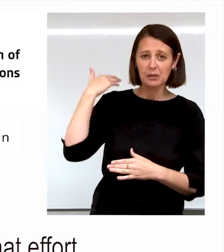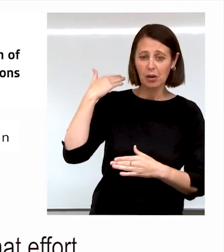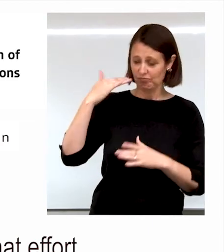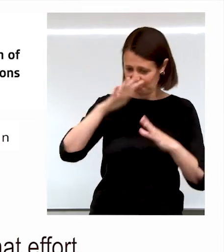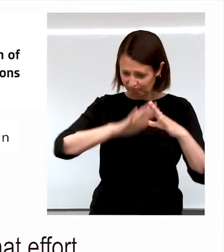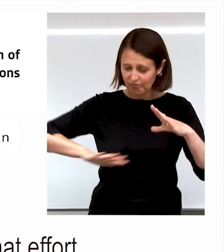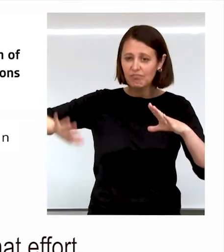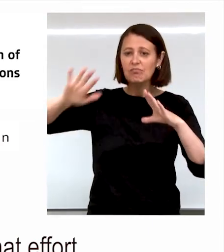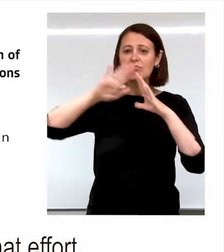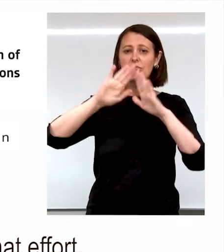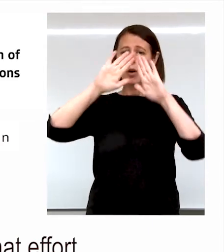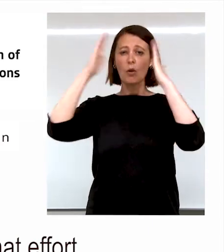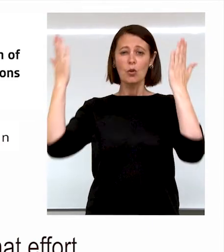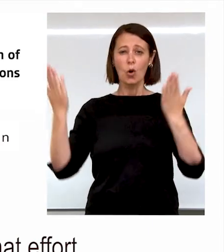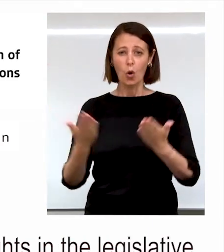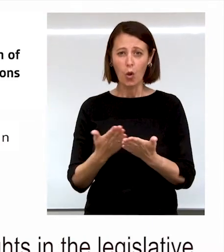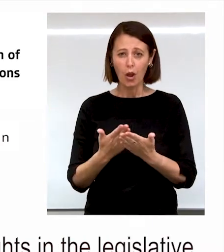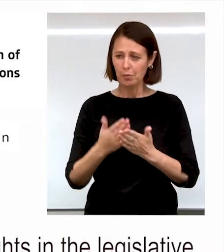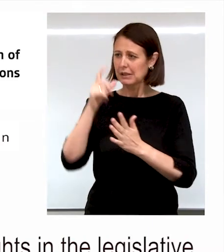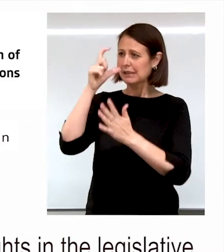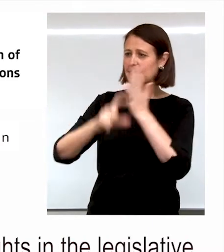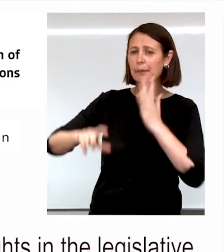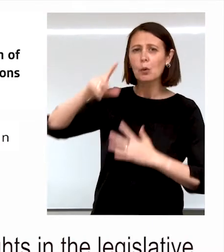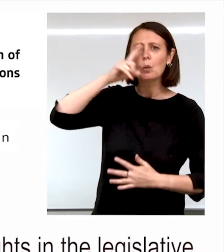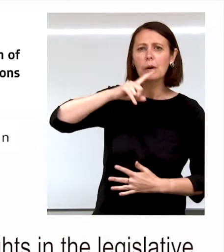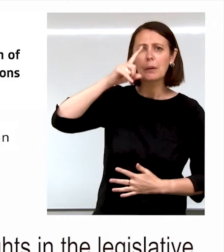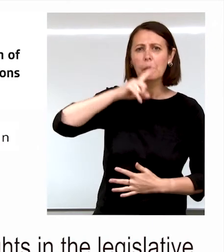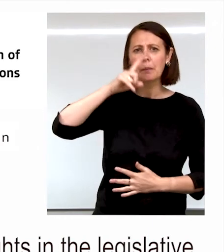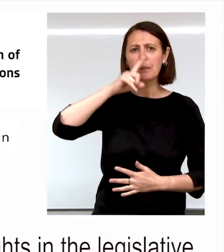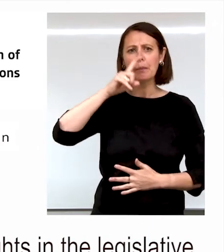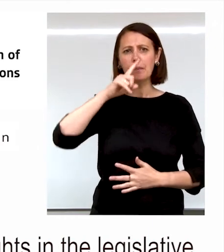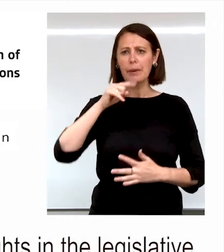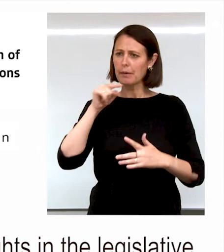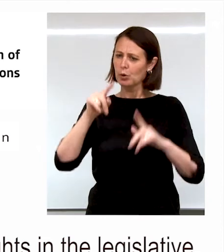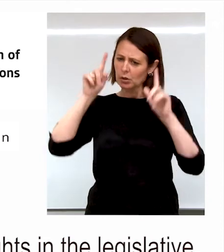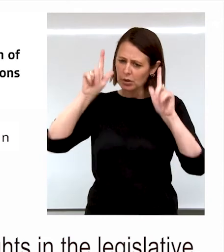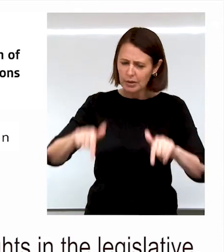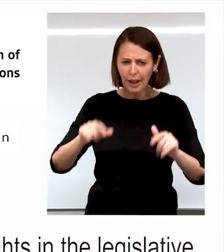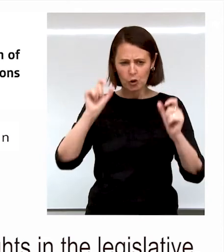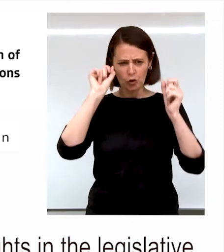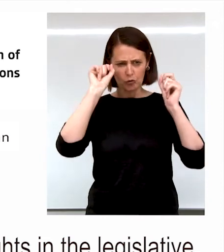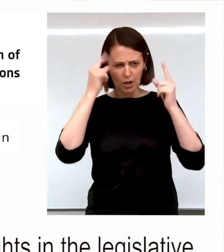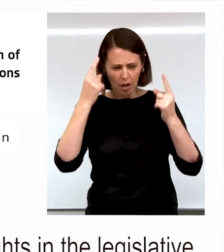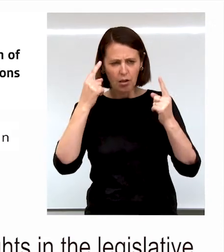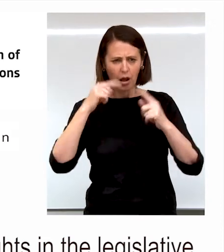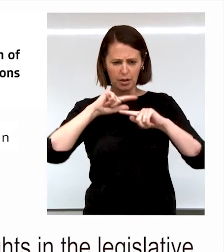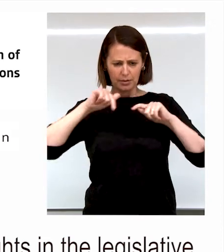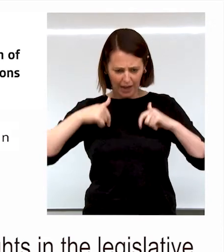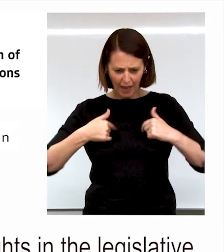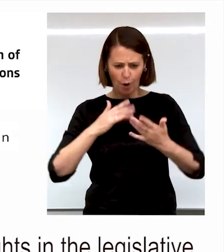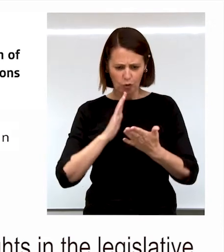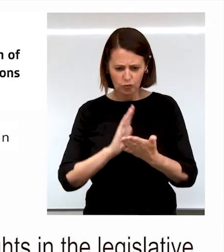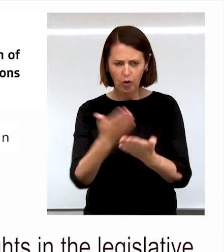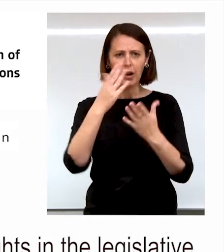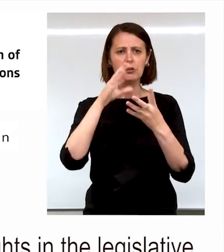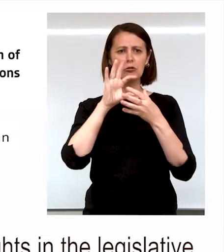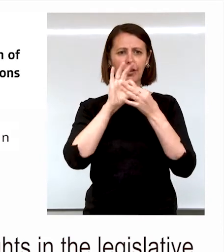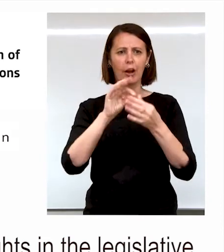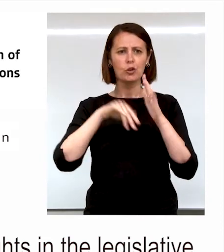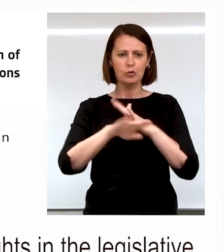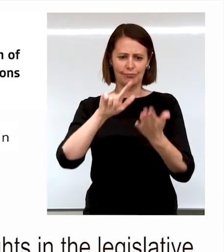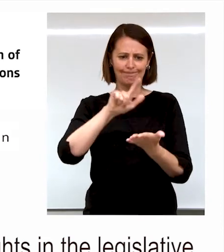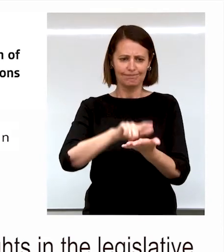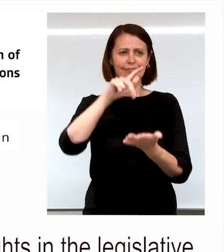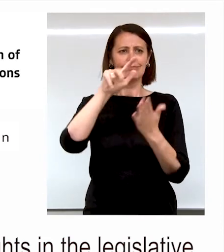around the globe disabled people began to realize our rights in a legislative